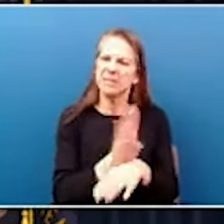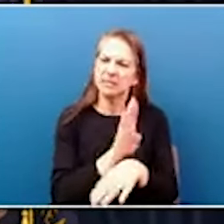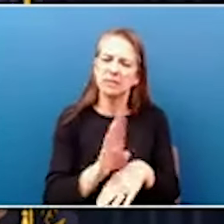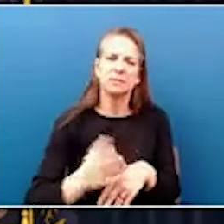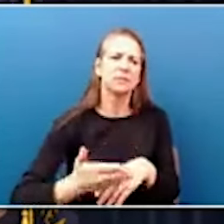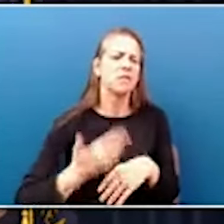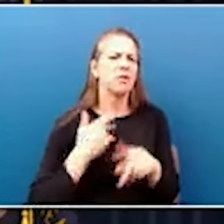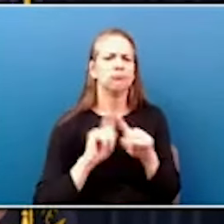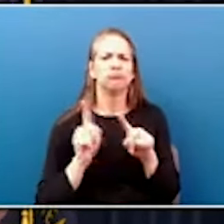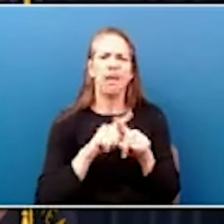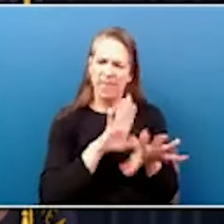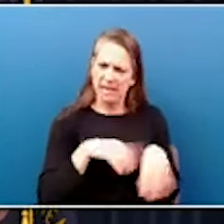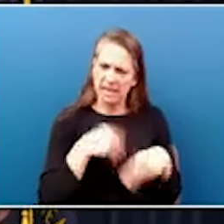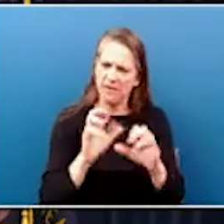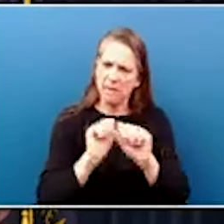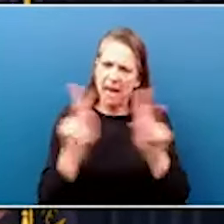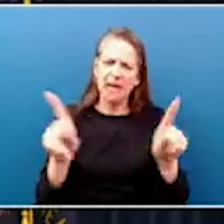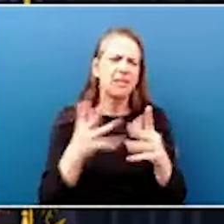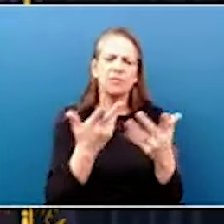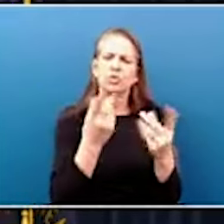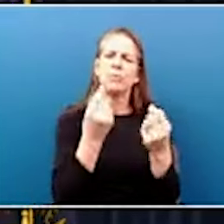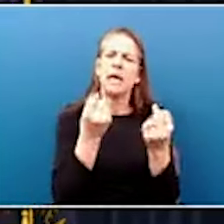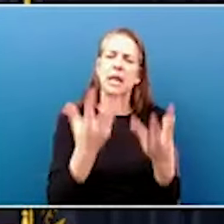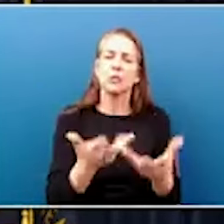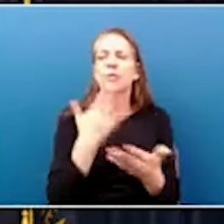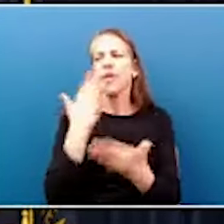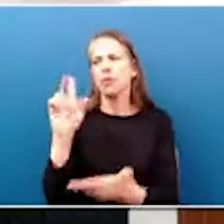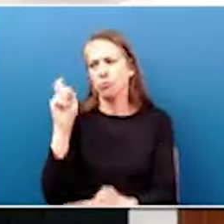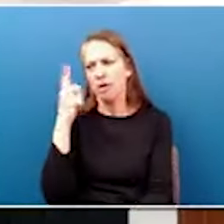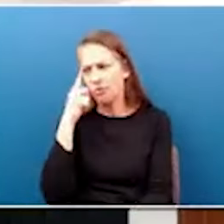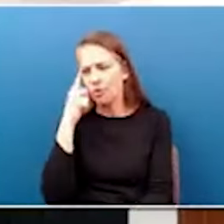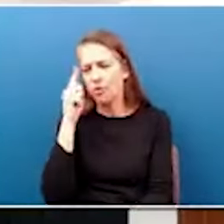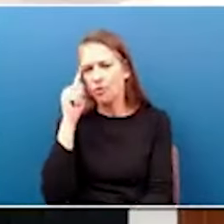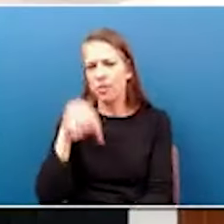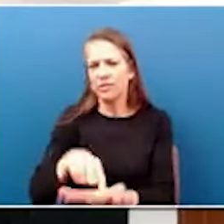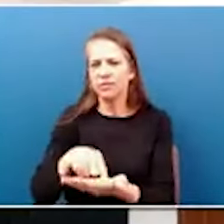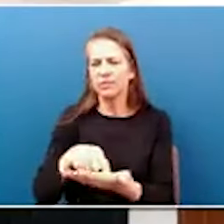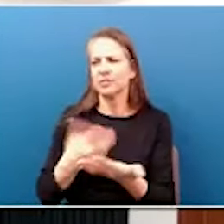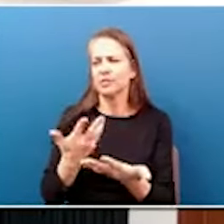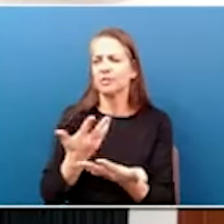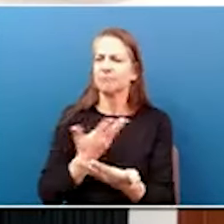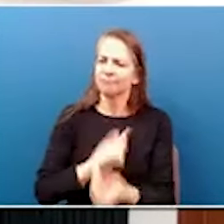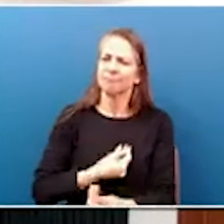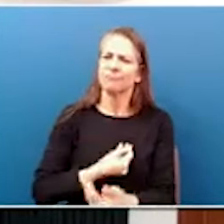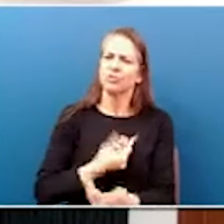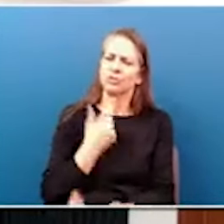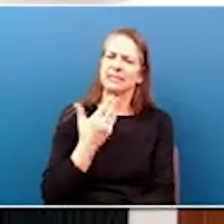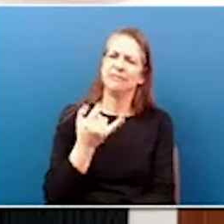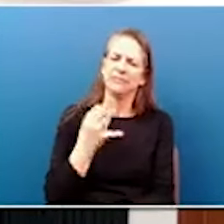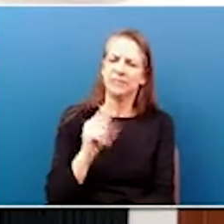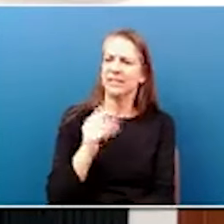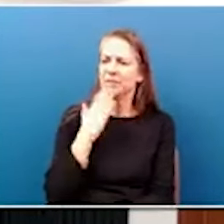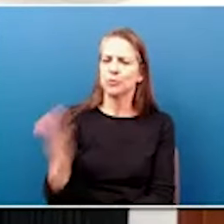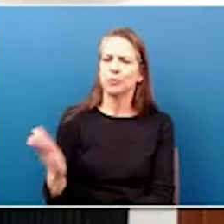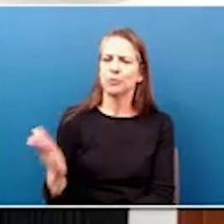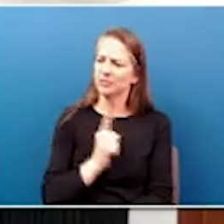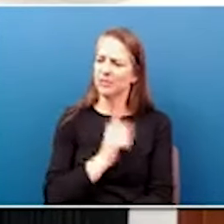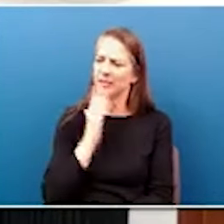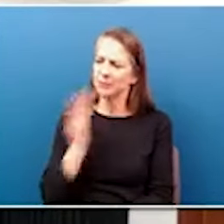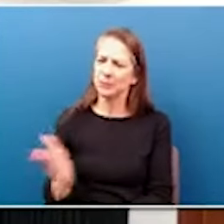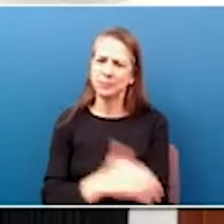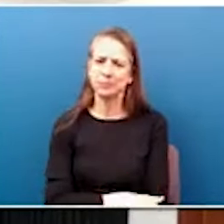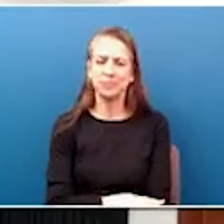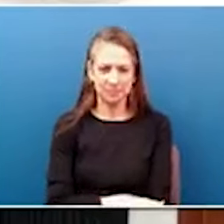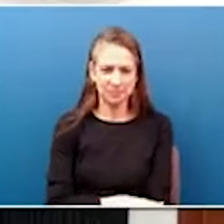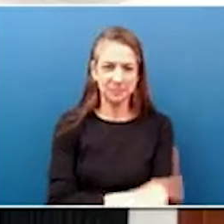So again, Governor, thank you so much for this generous gift. certainly representative Heath. Thank you, sir. Thank you.